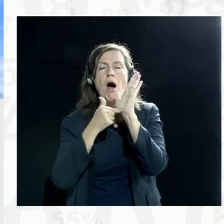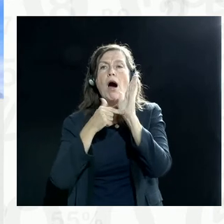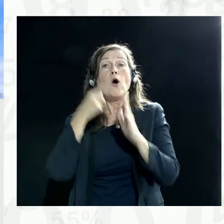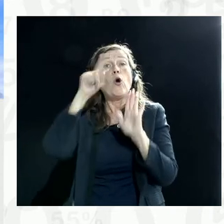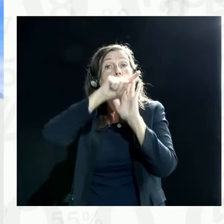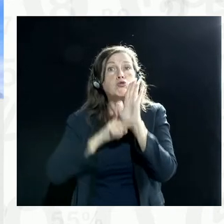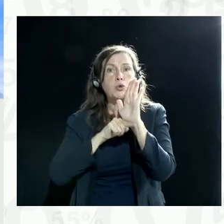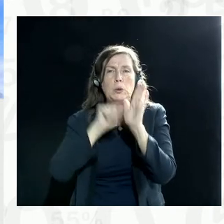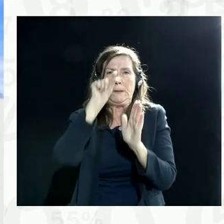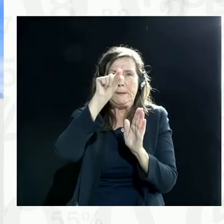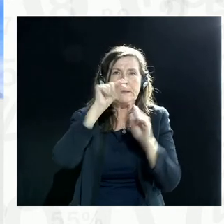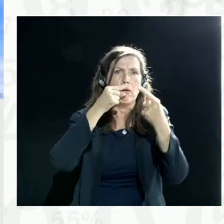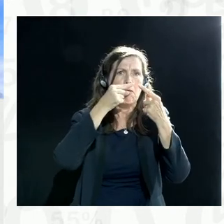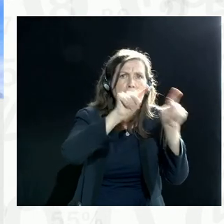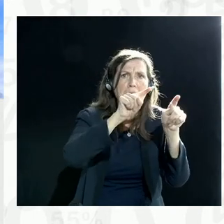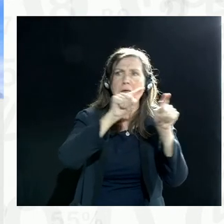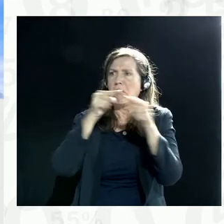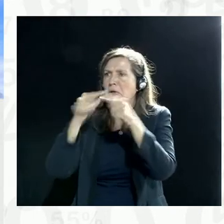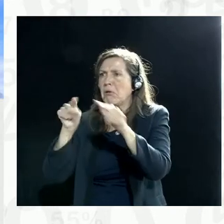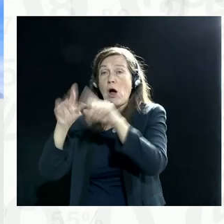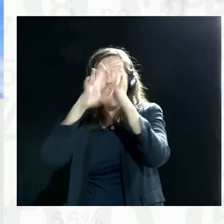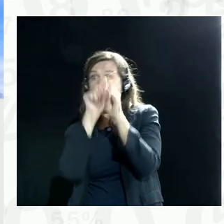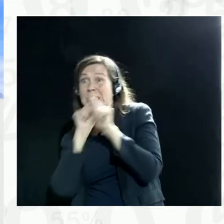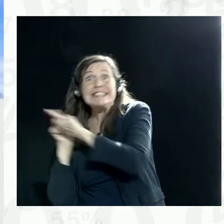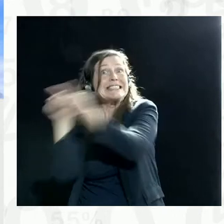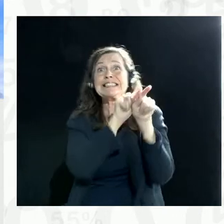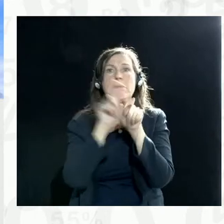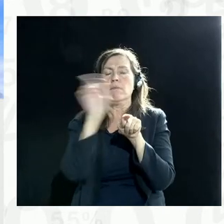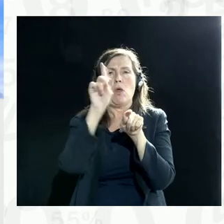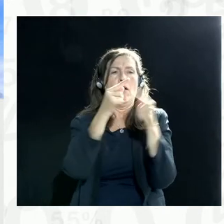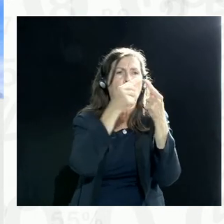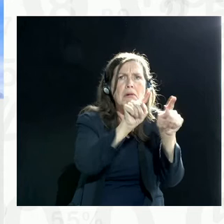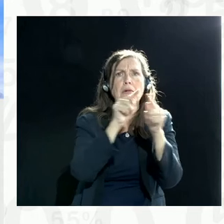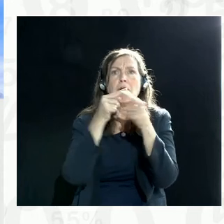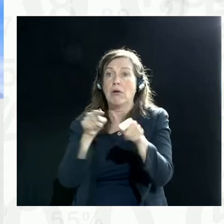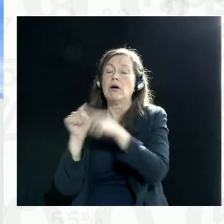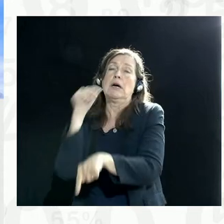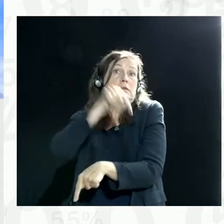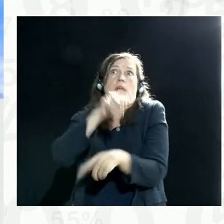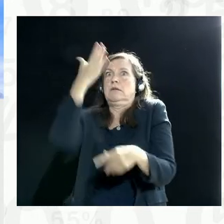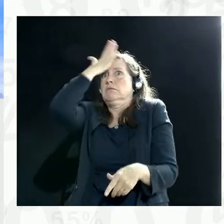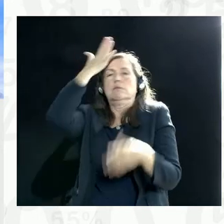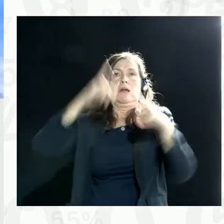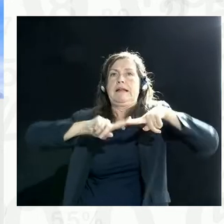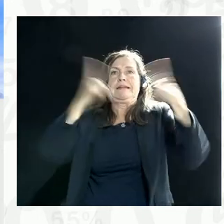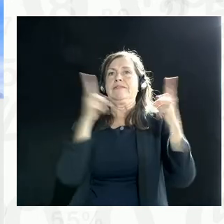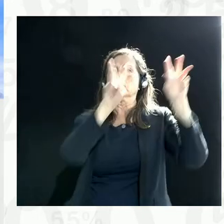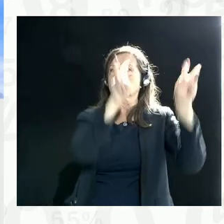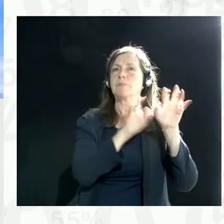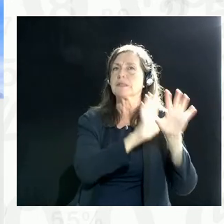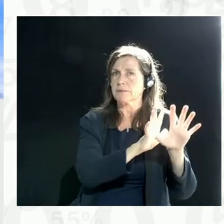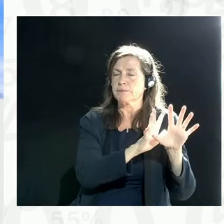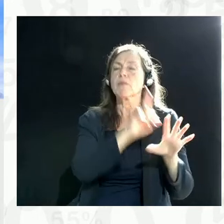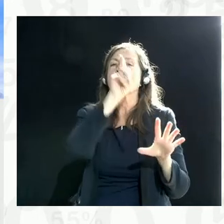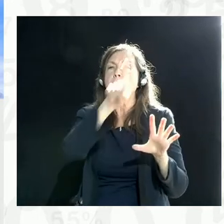to enormous fragmentation. And that's a whole topic for another time. But we do need to reduce